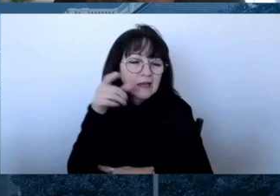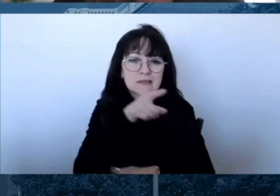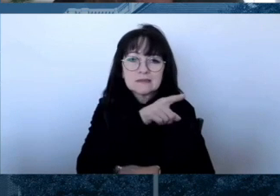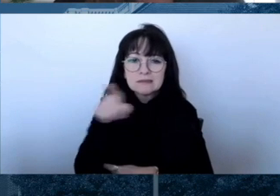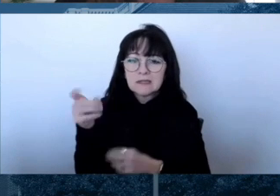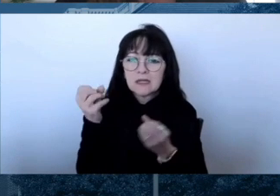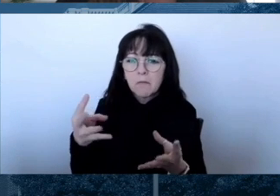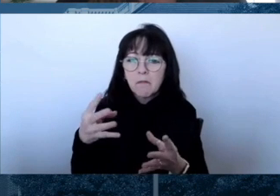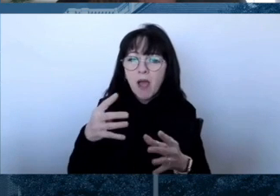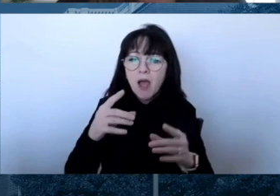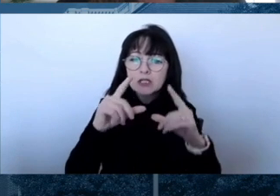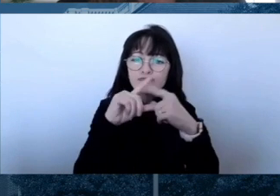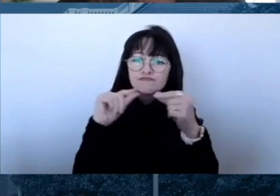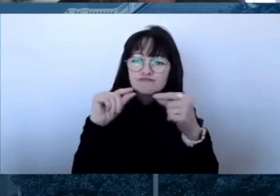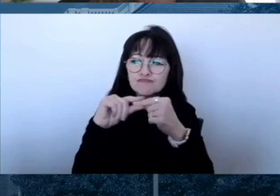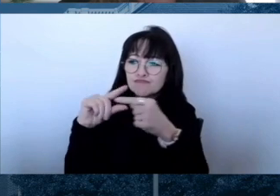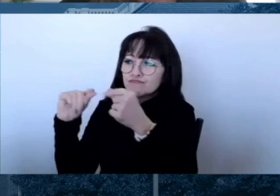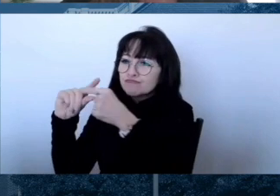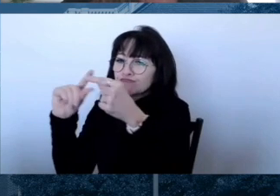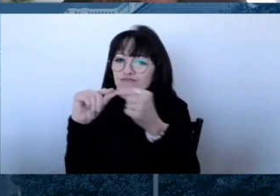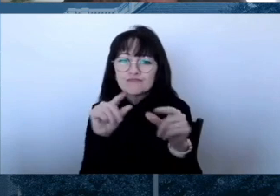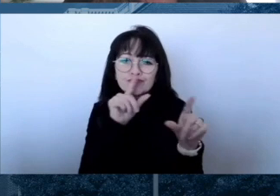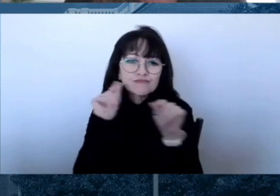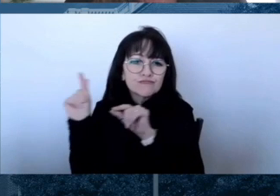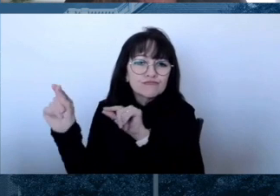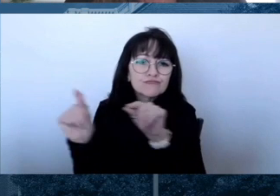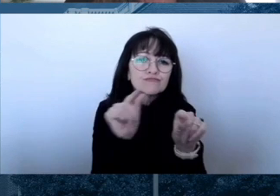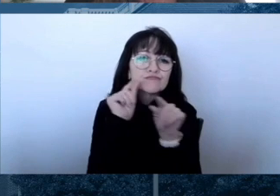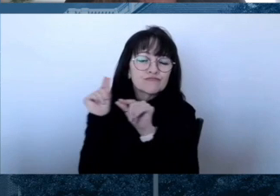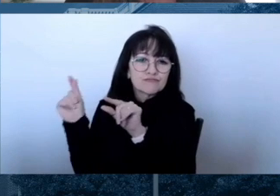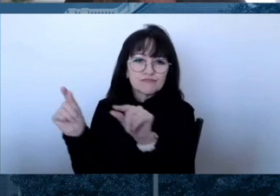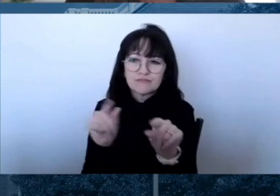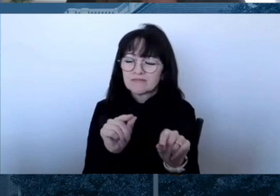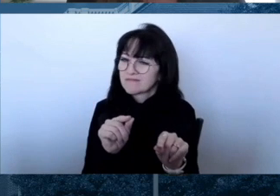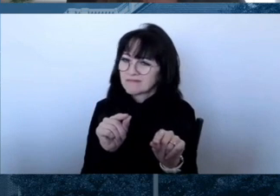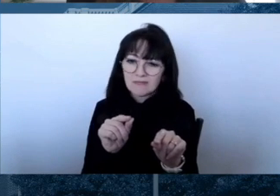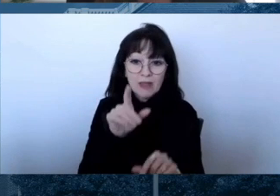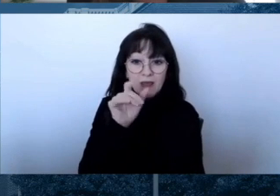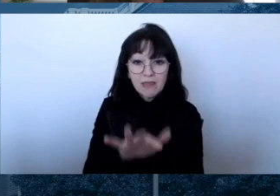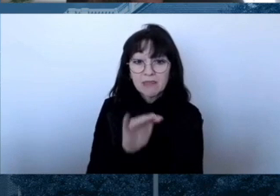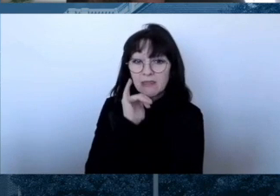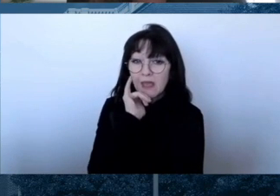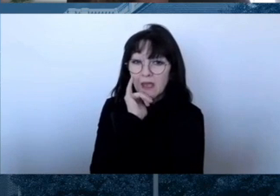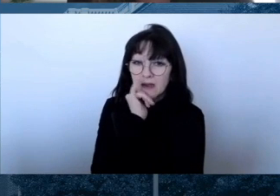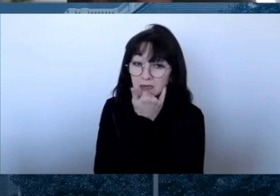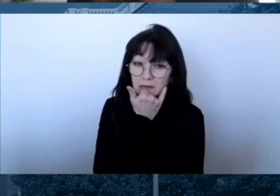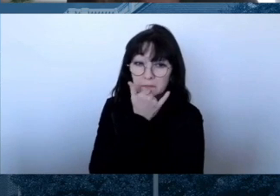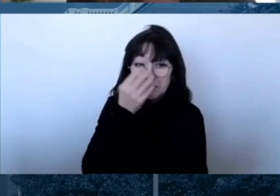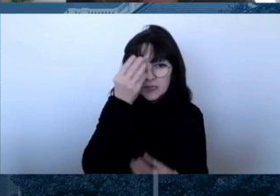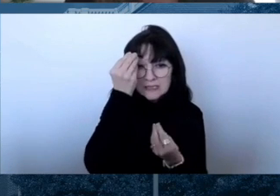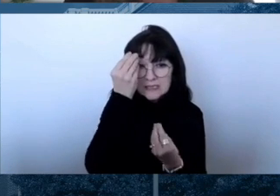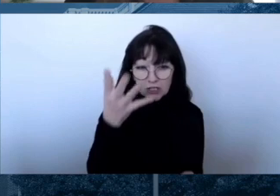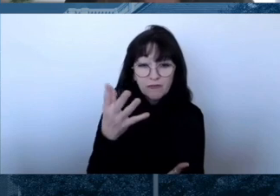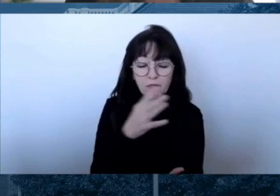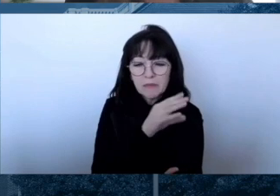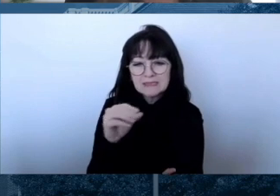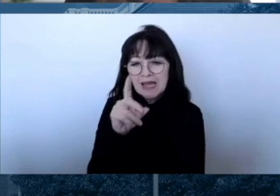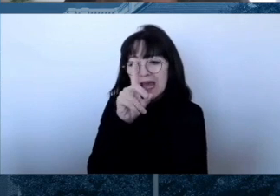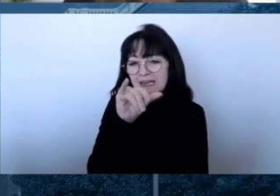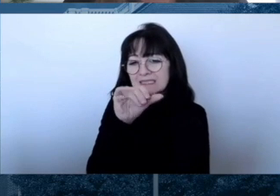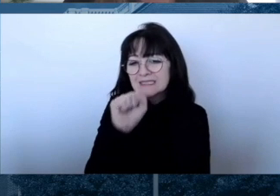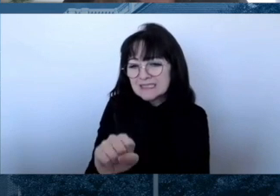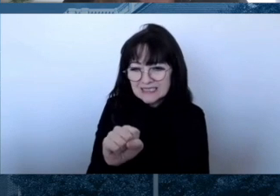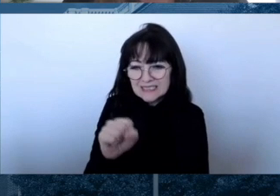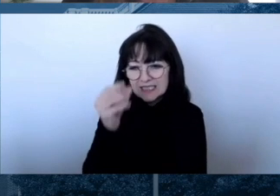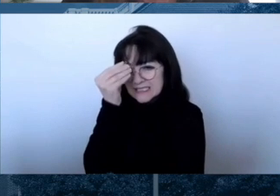DPH and other states are forced to clarify. It takes away that valuable focus and particularly has a